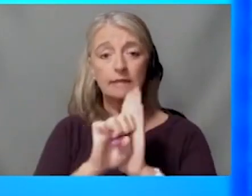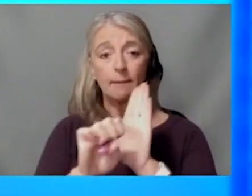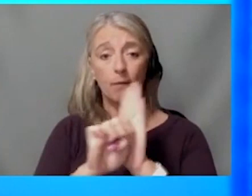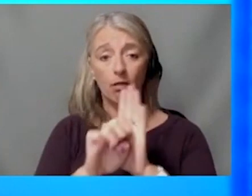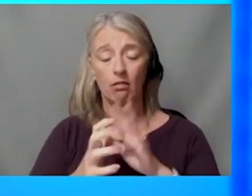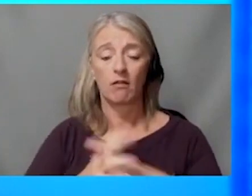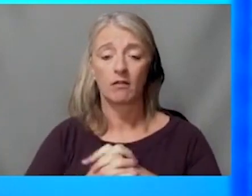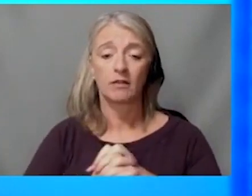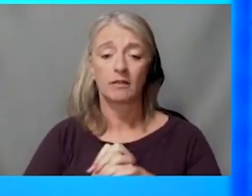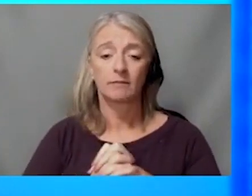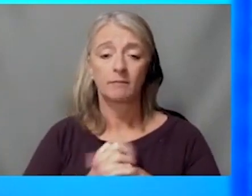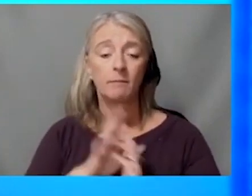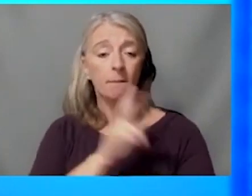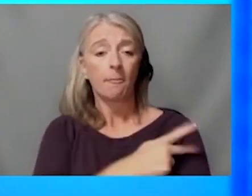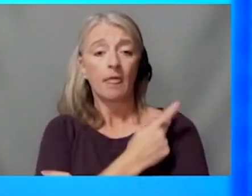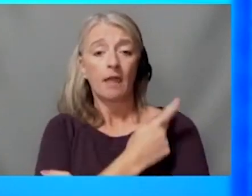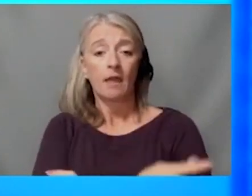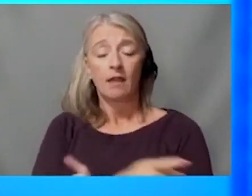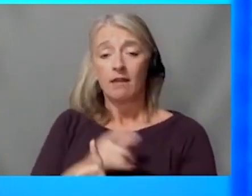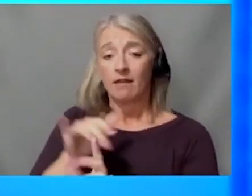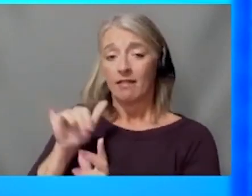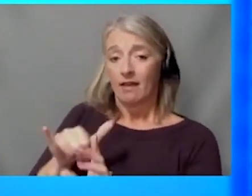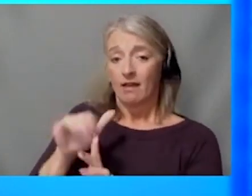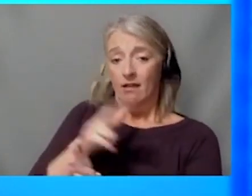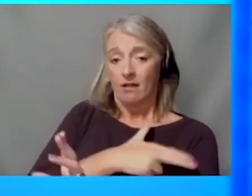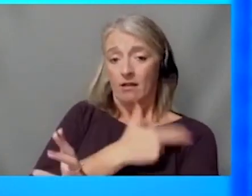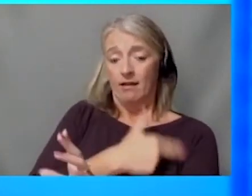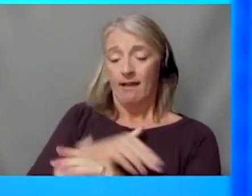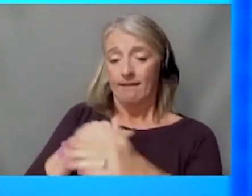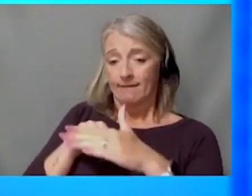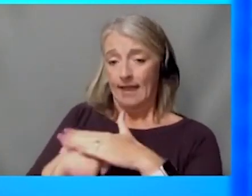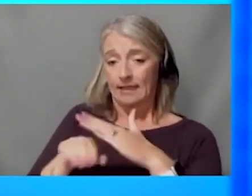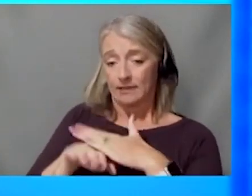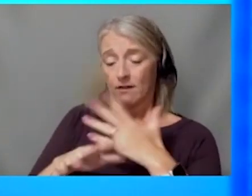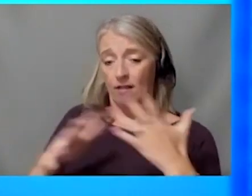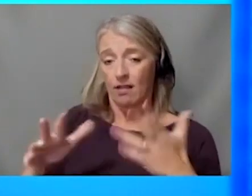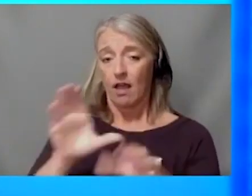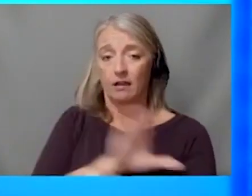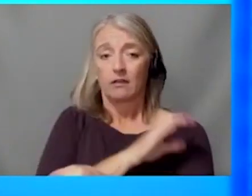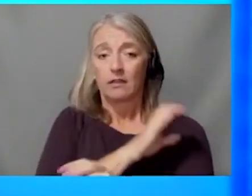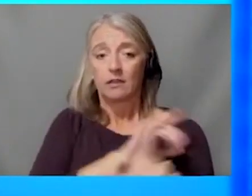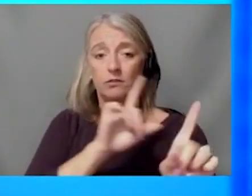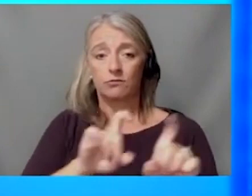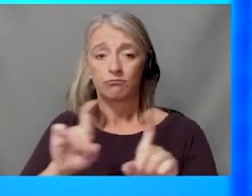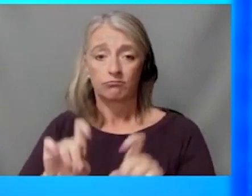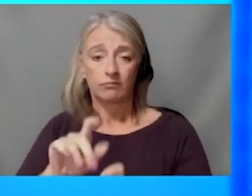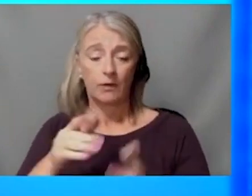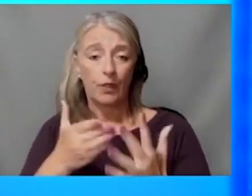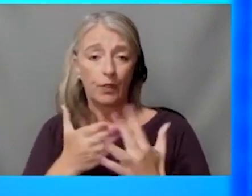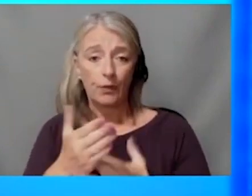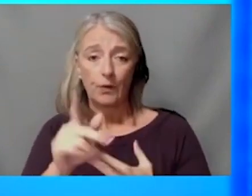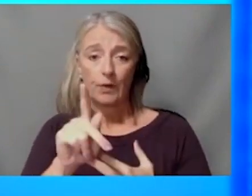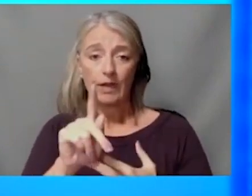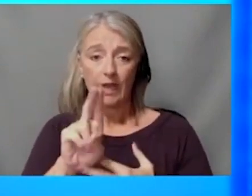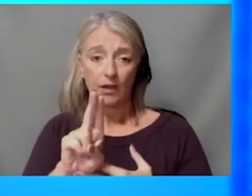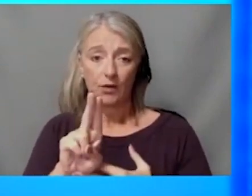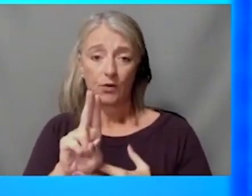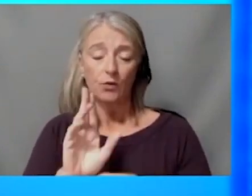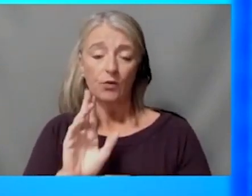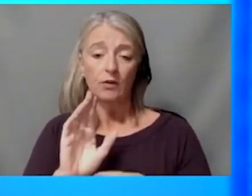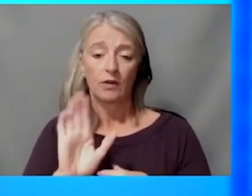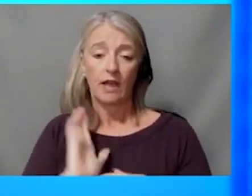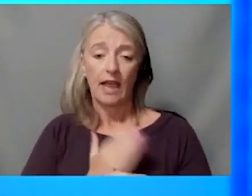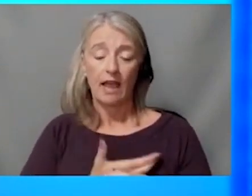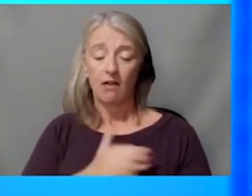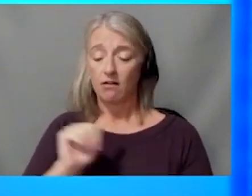at St. Francis have access to a lot of clinical trials at KU through the Masonic Cancer Alliance. And they're a major member of the MCA.